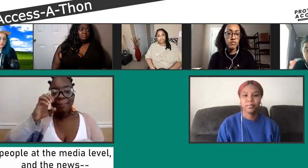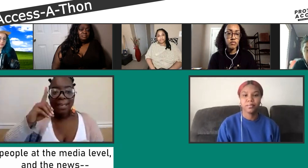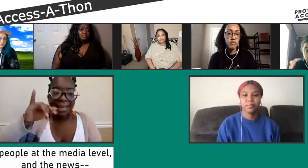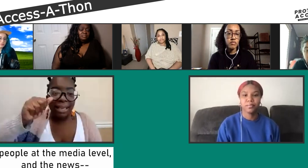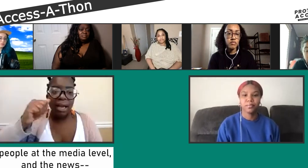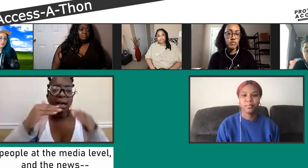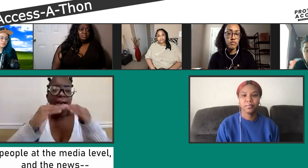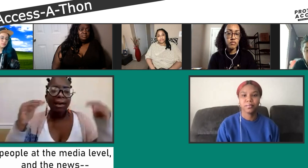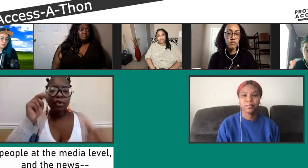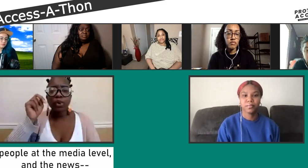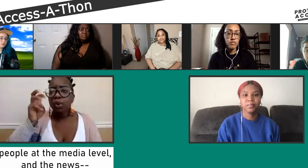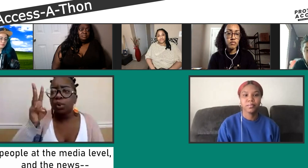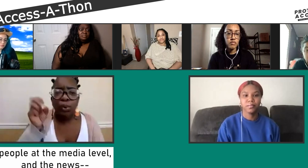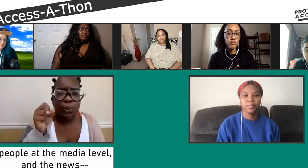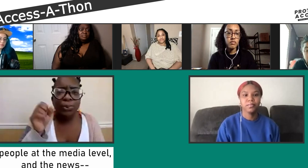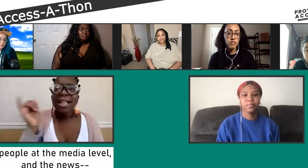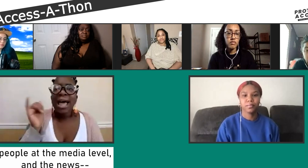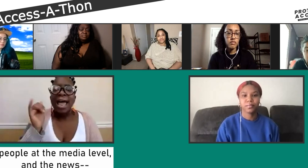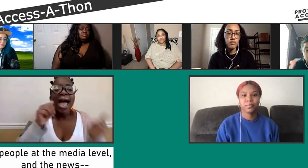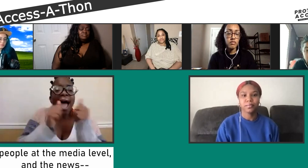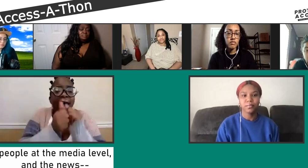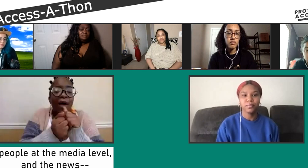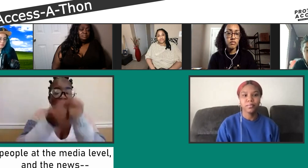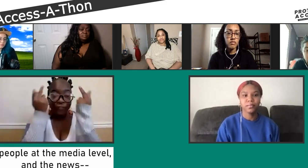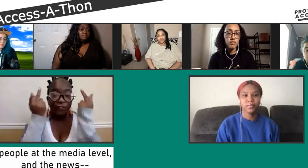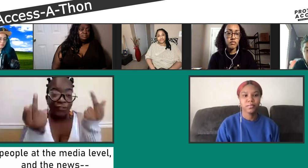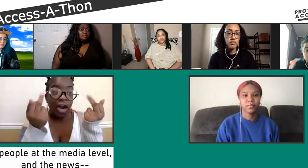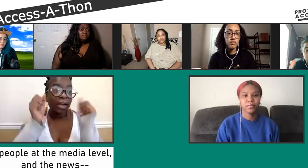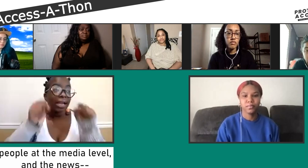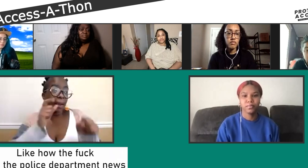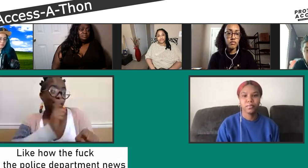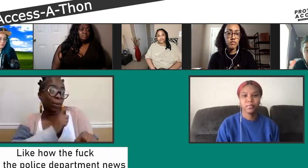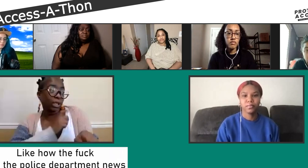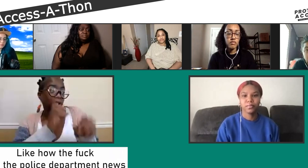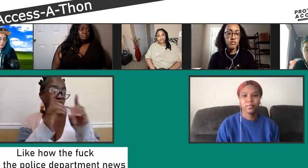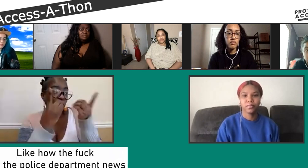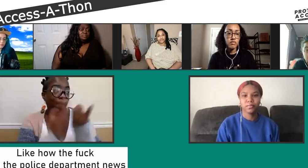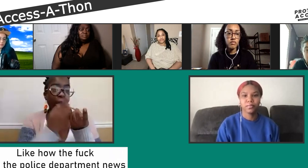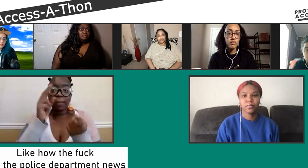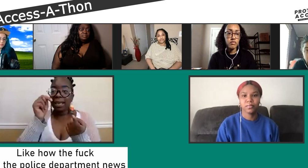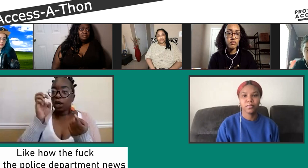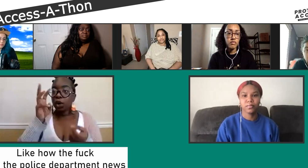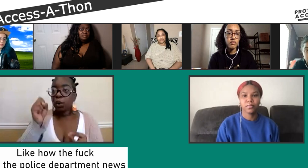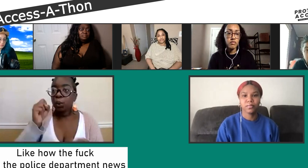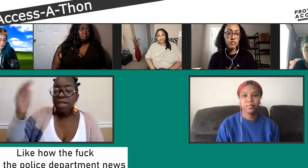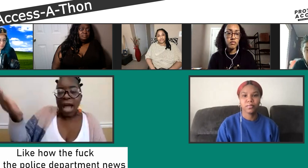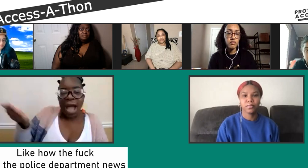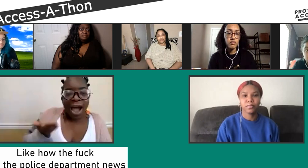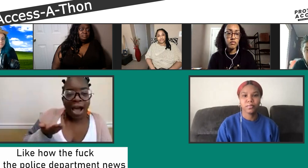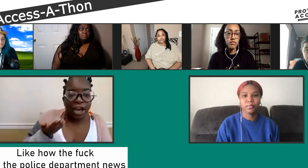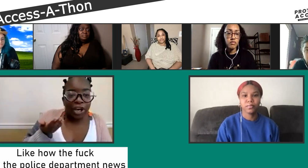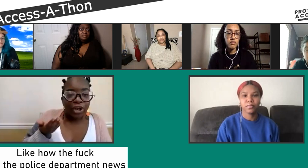people on the government level, on media level, on news level, and how the fuck can a police